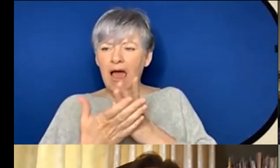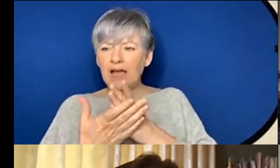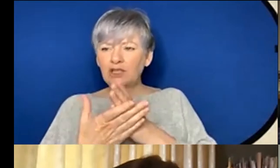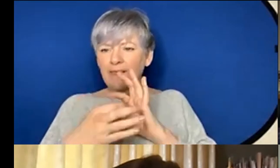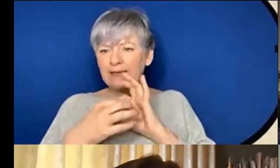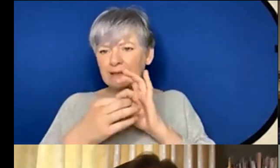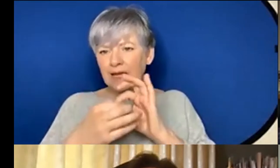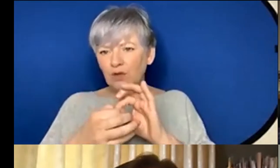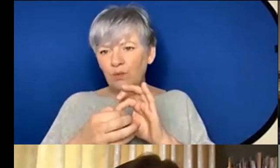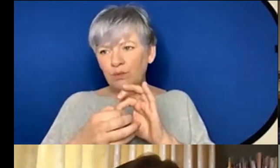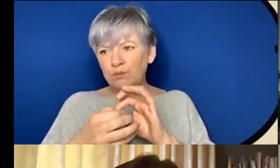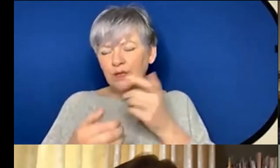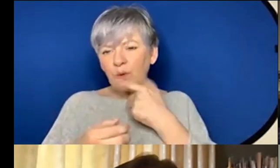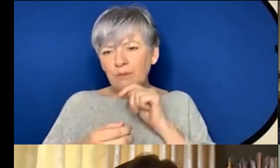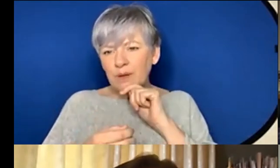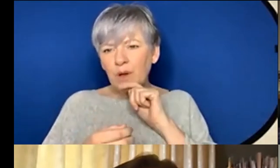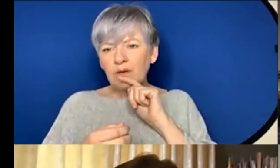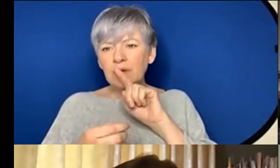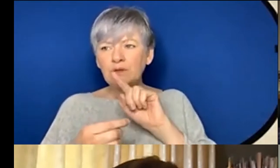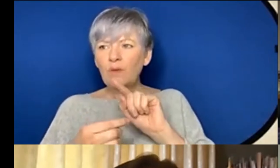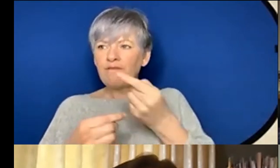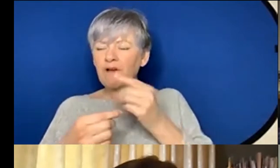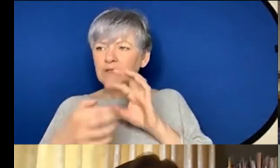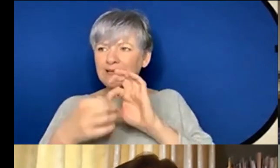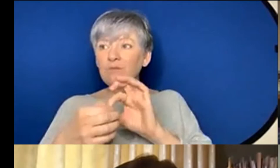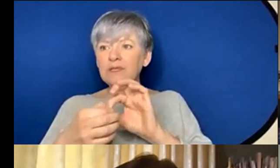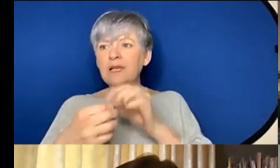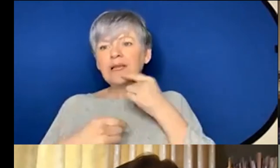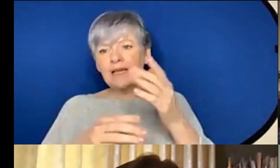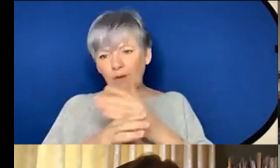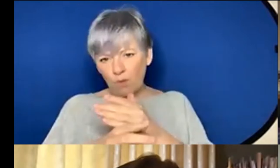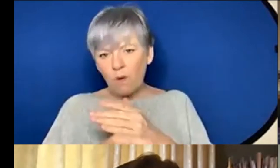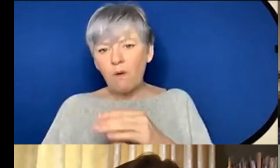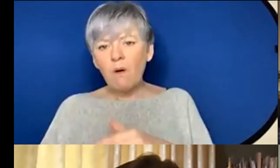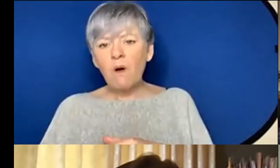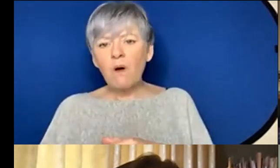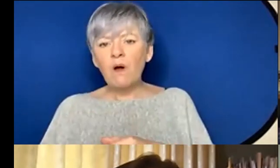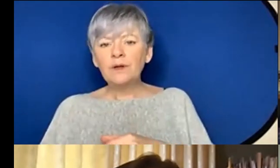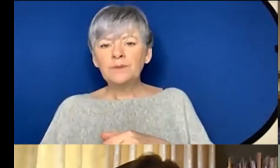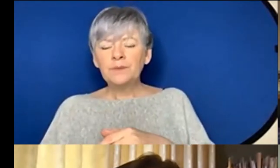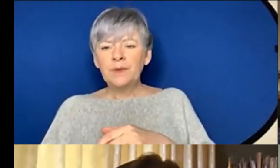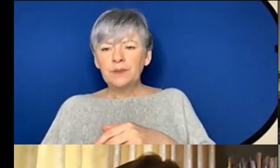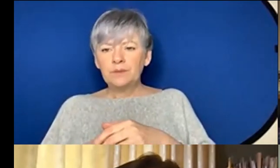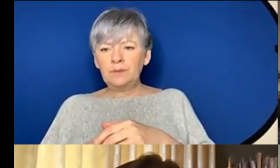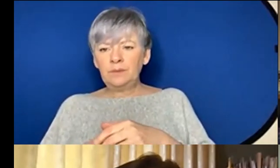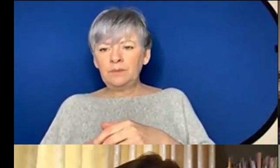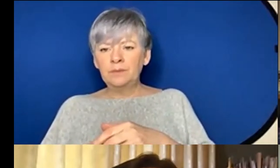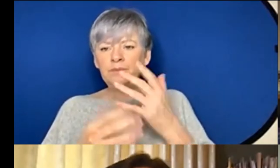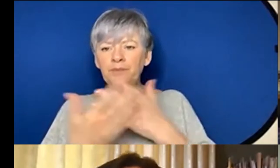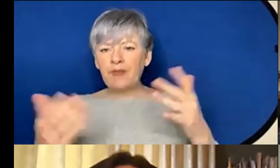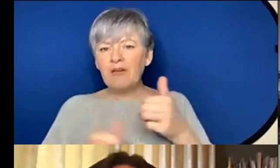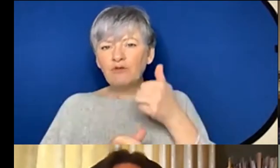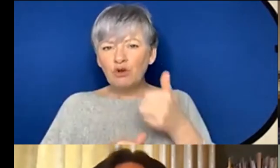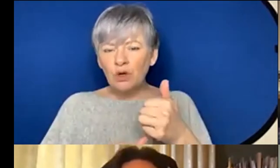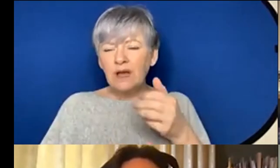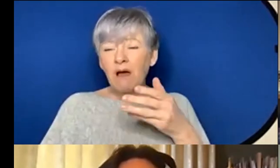actually doing the first engagement like I mentioned earlier but um I mean I mean it's very good to I would